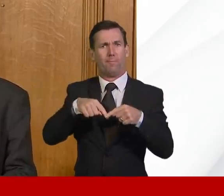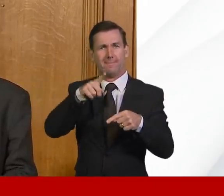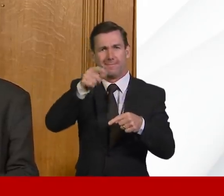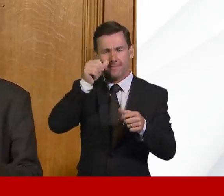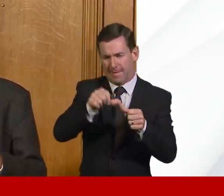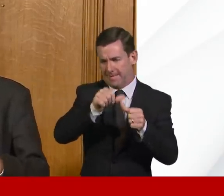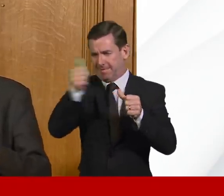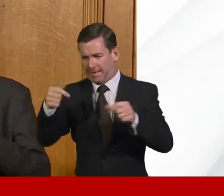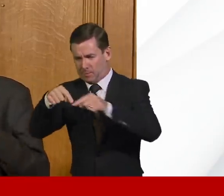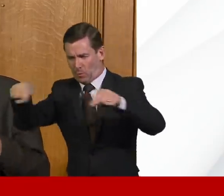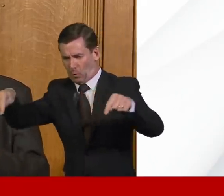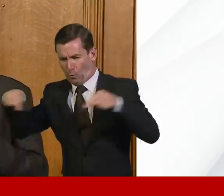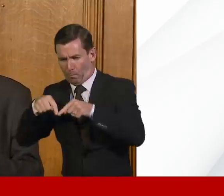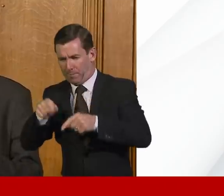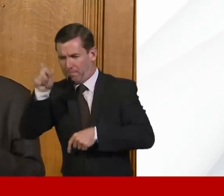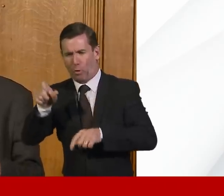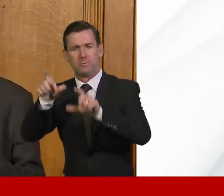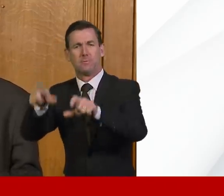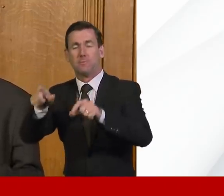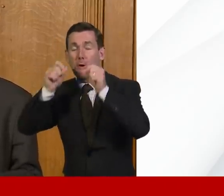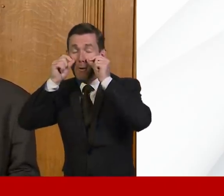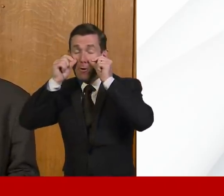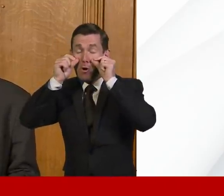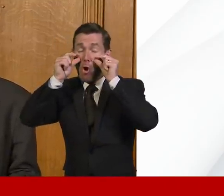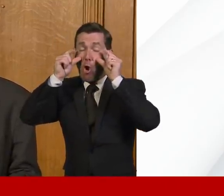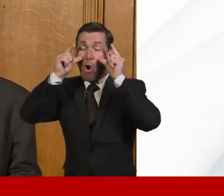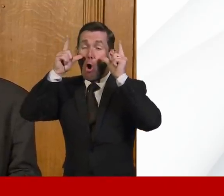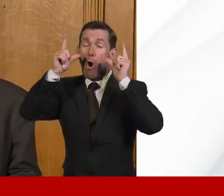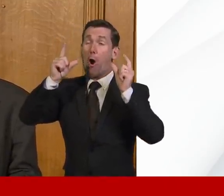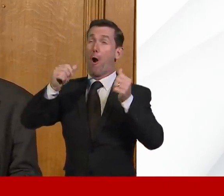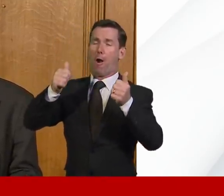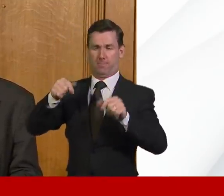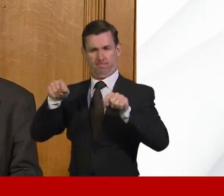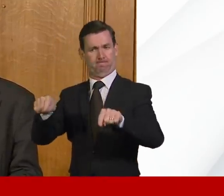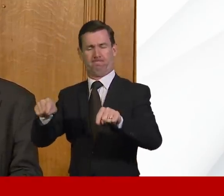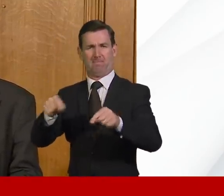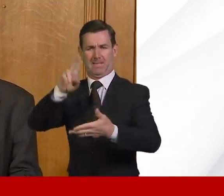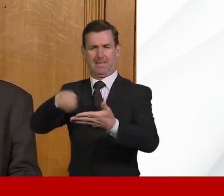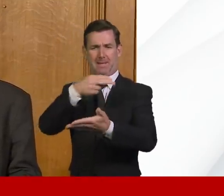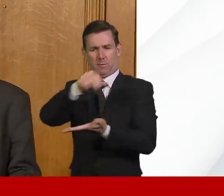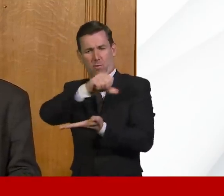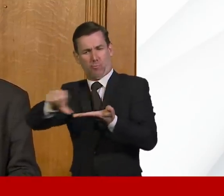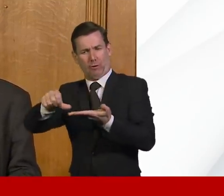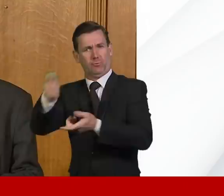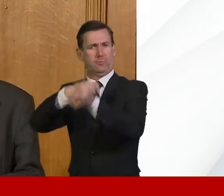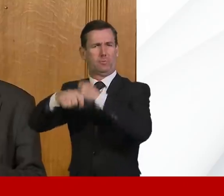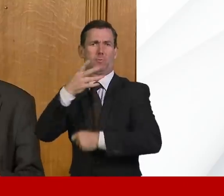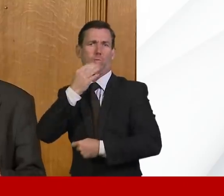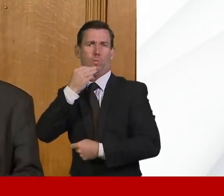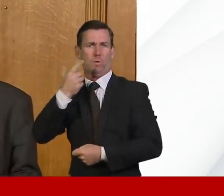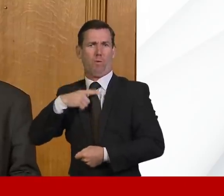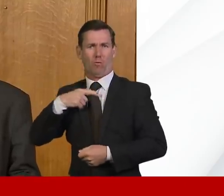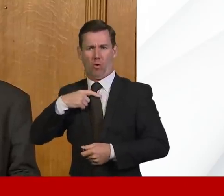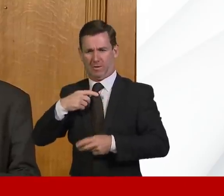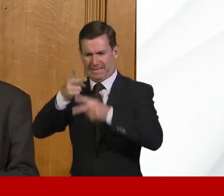where anaesthetic machines, ventilators are already used for surgery and can be readily adapted to take